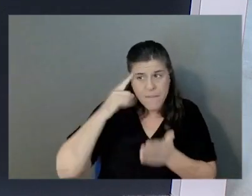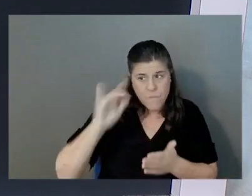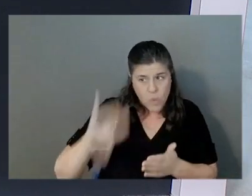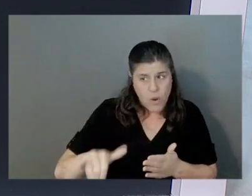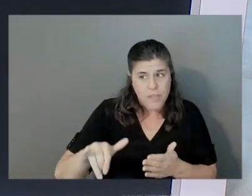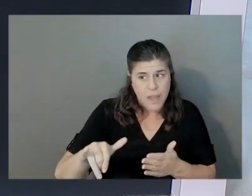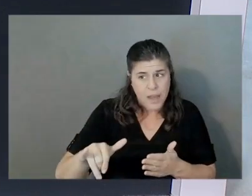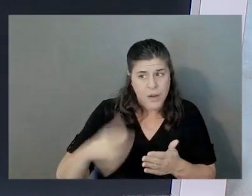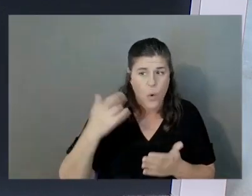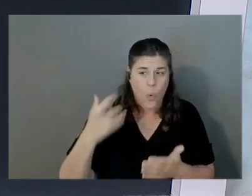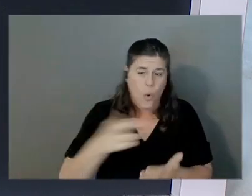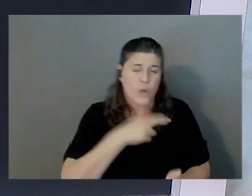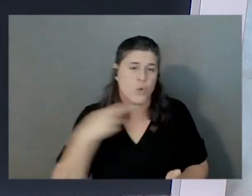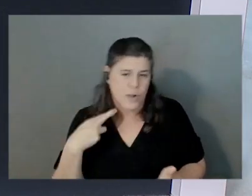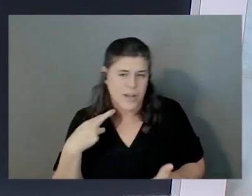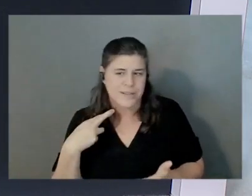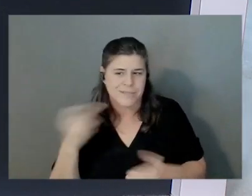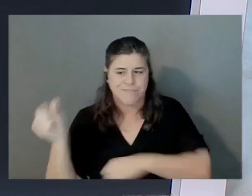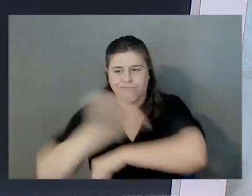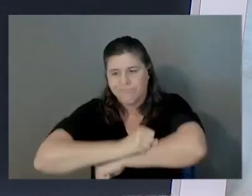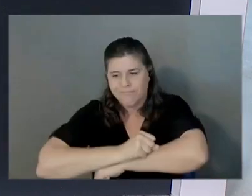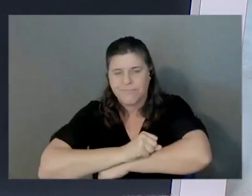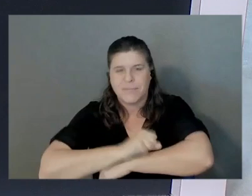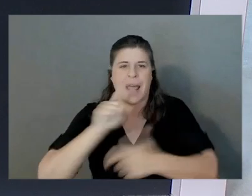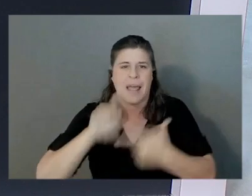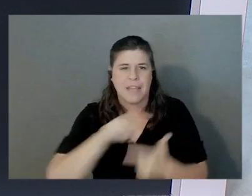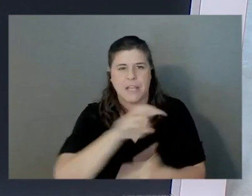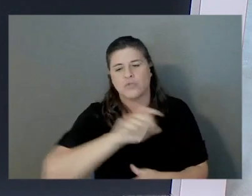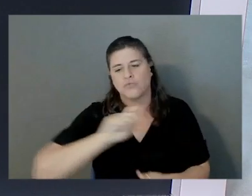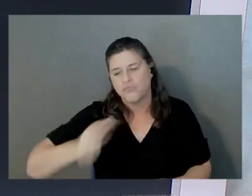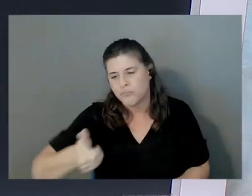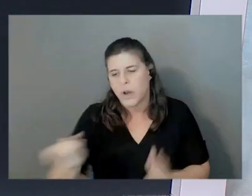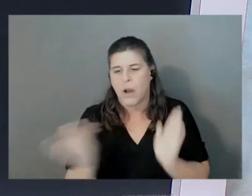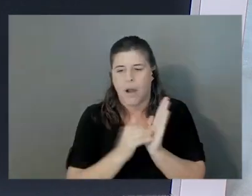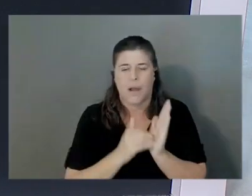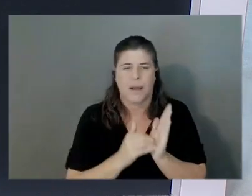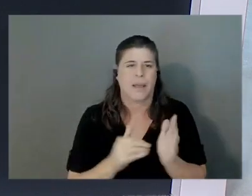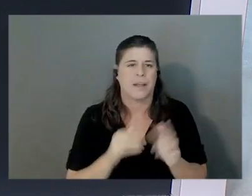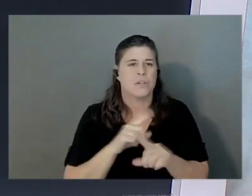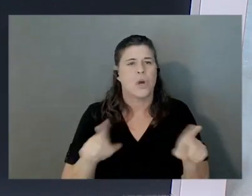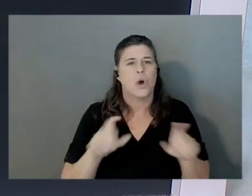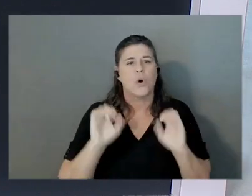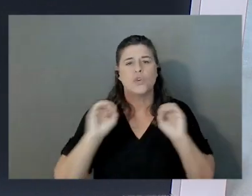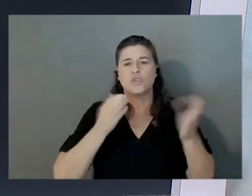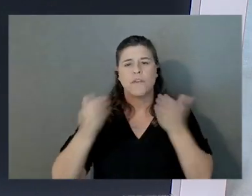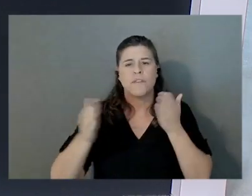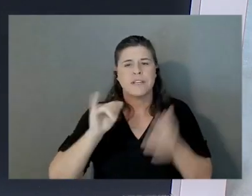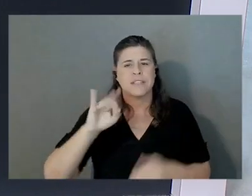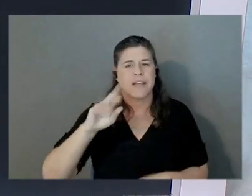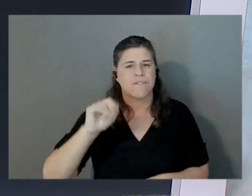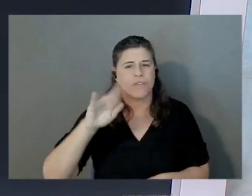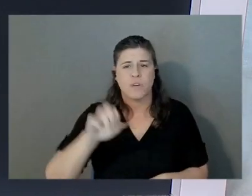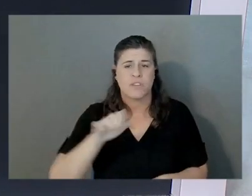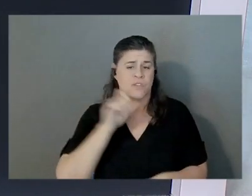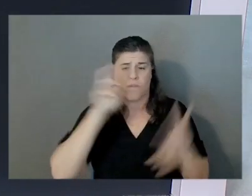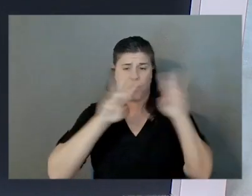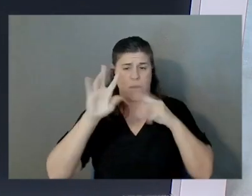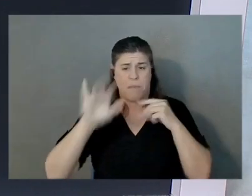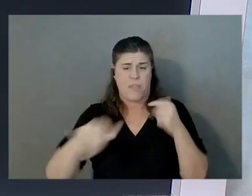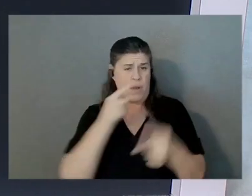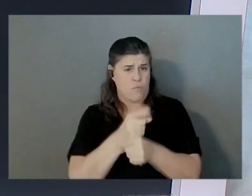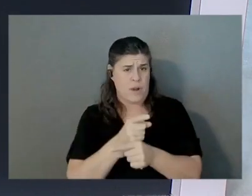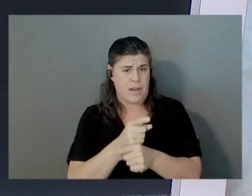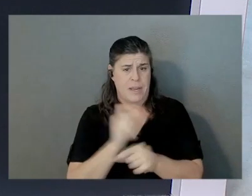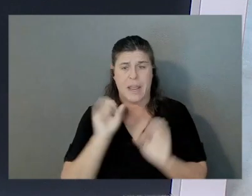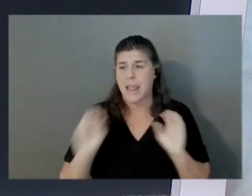you know, shutting it down and switching it back on. So with serverless inference, you don't have to worry about that, right? So if there are no requests